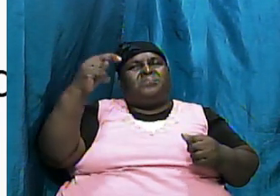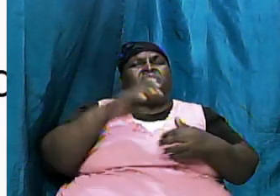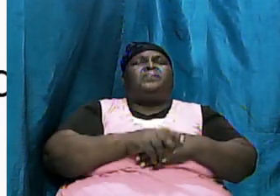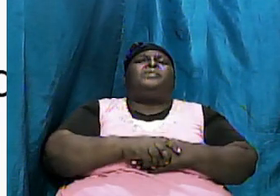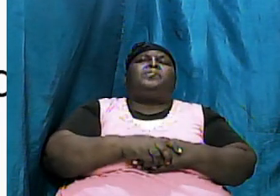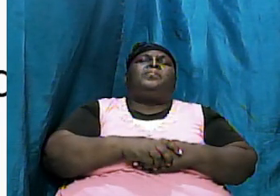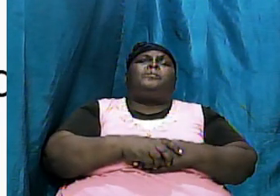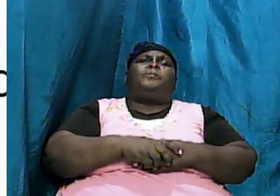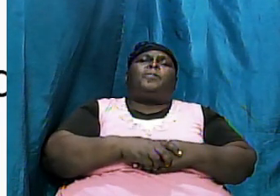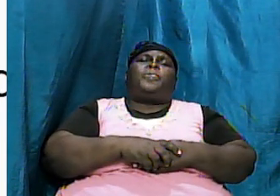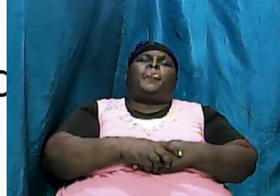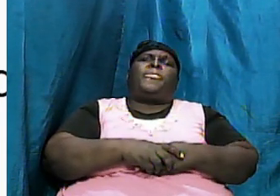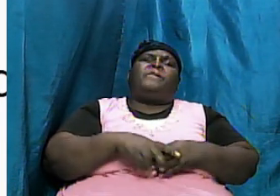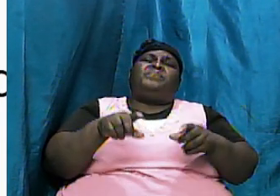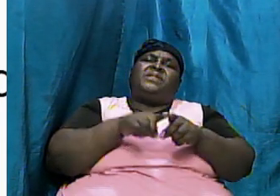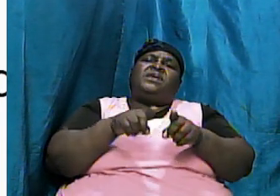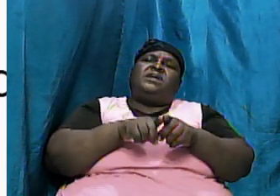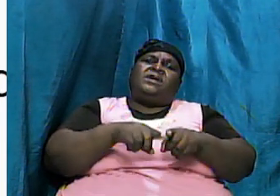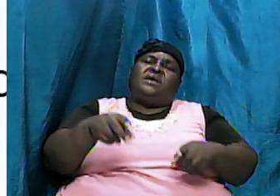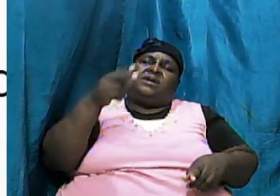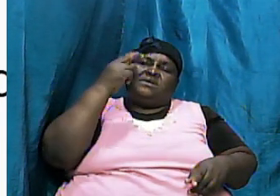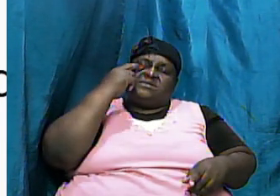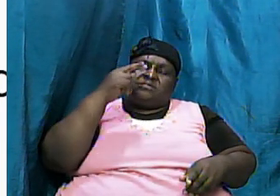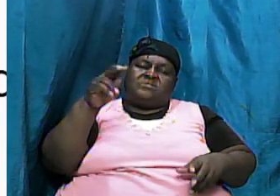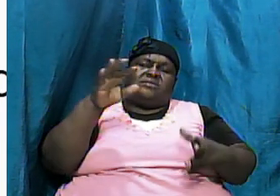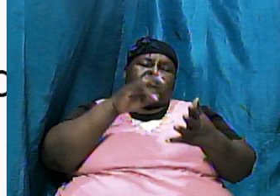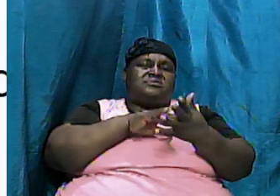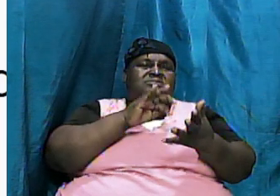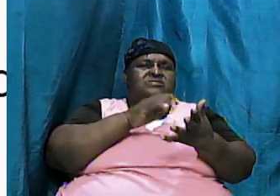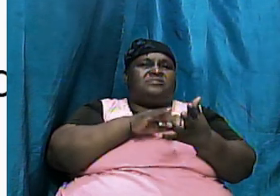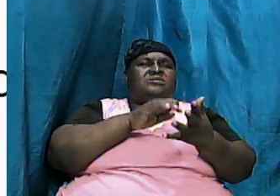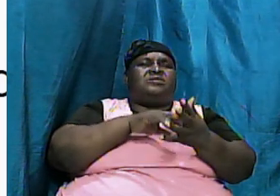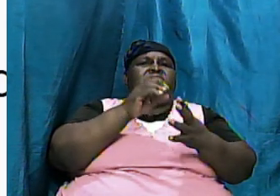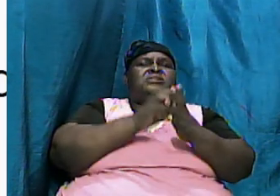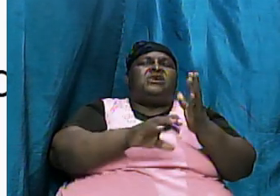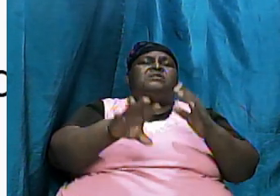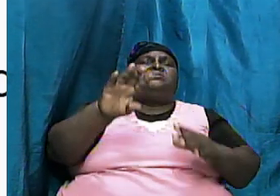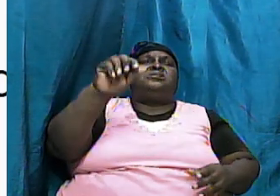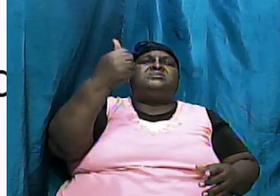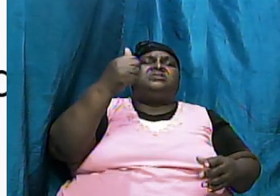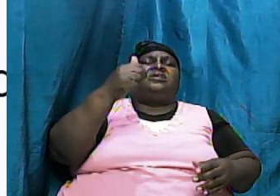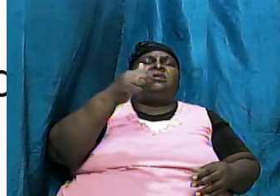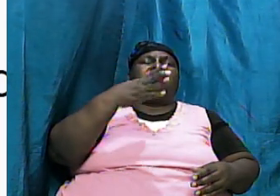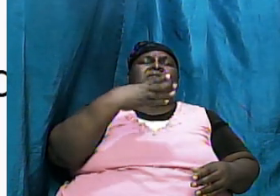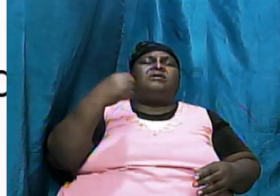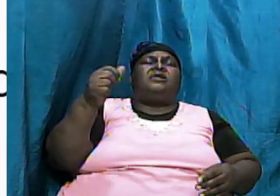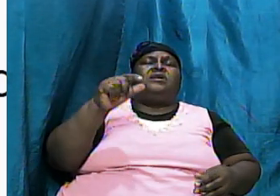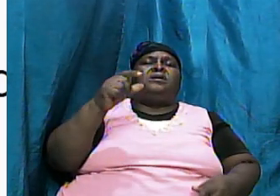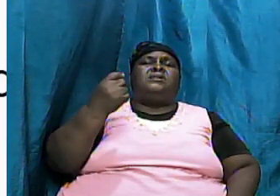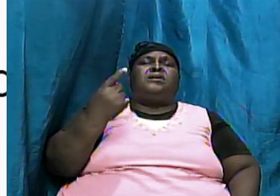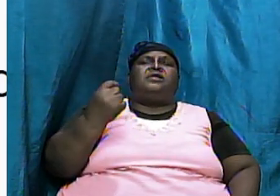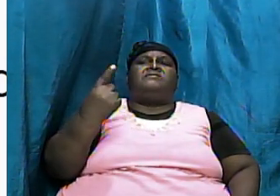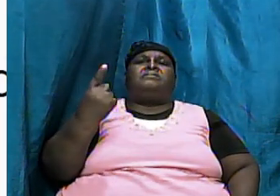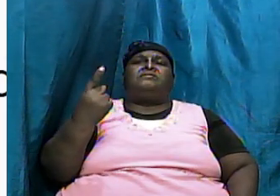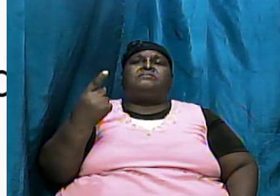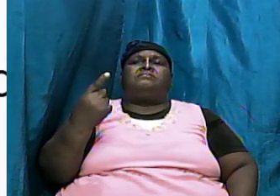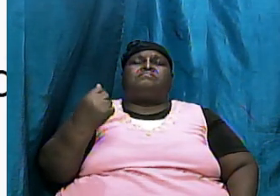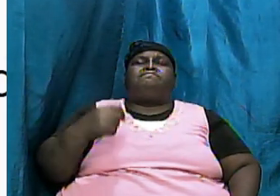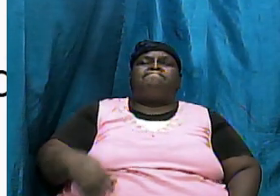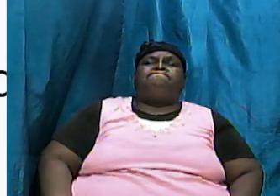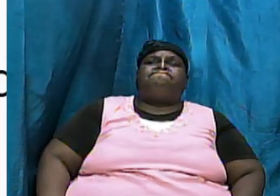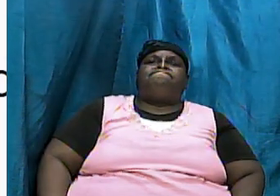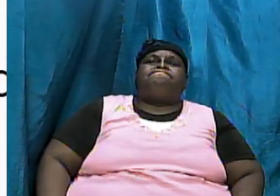as we look further and go into chapters 10 and 11 just giving us a kind of broad